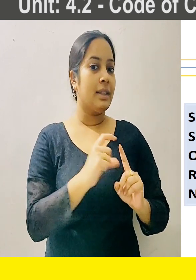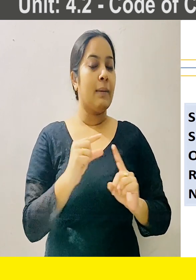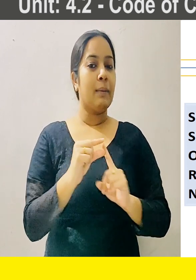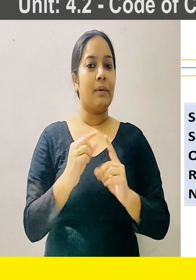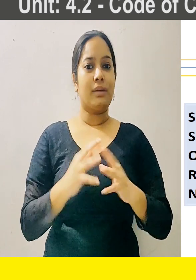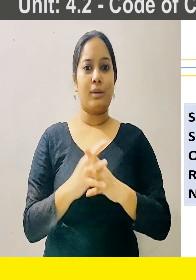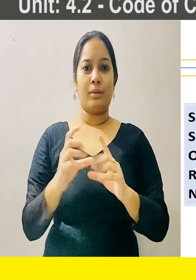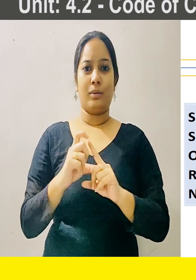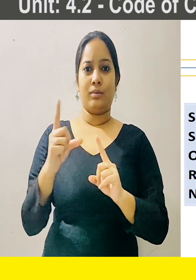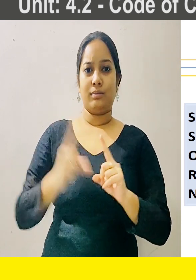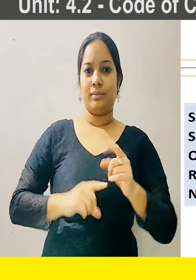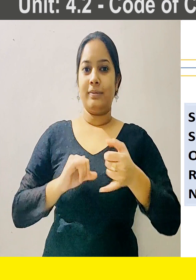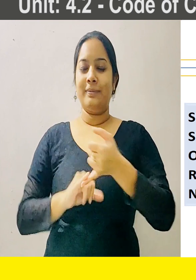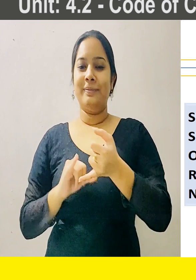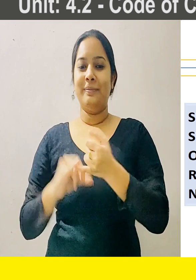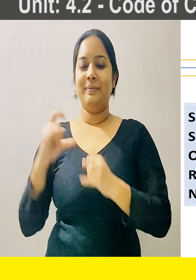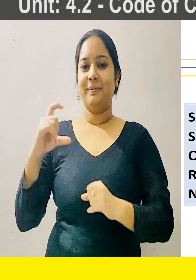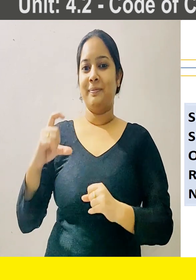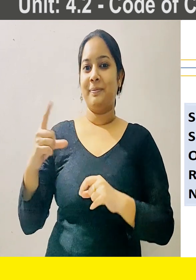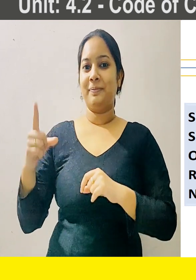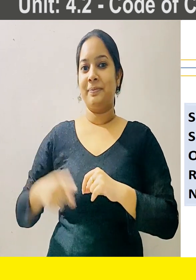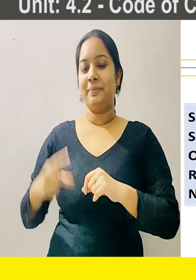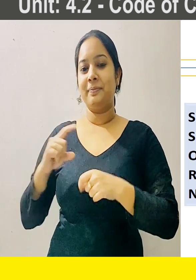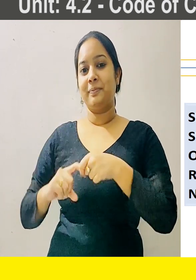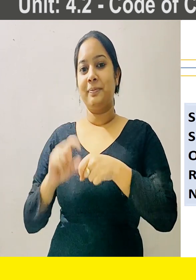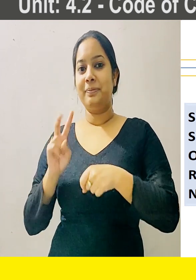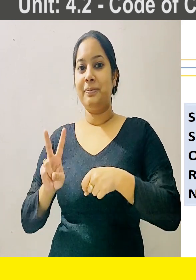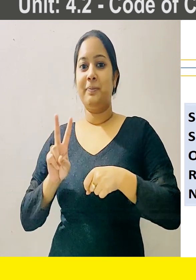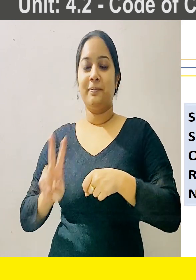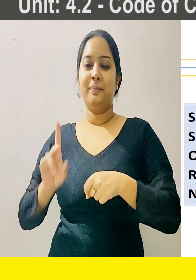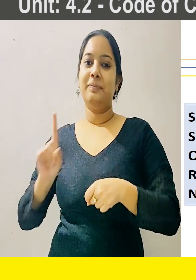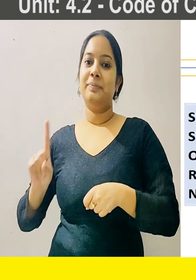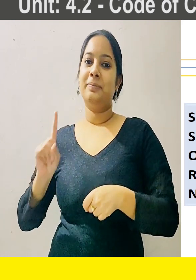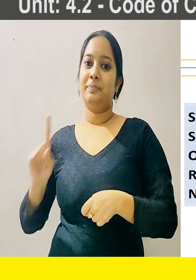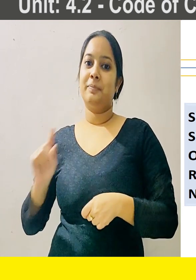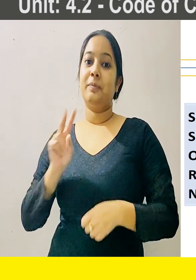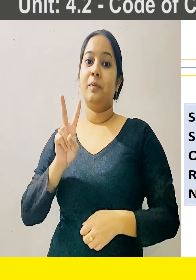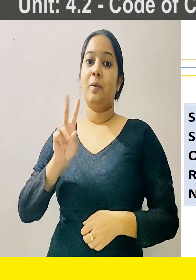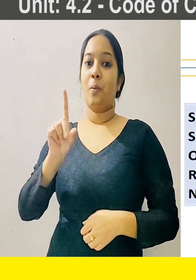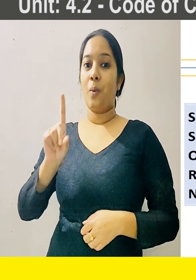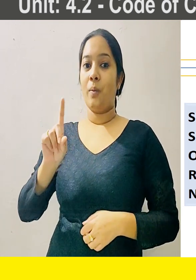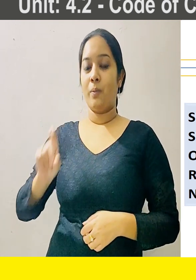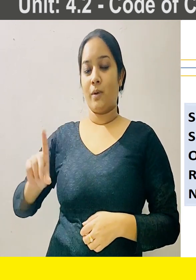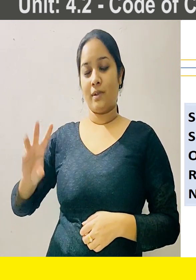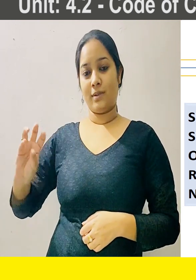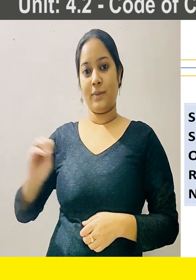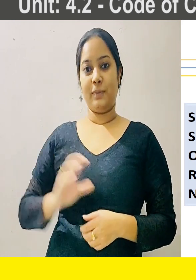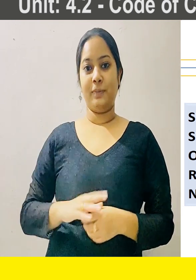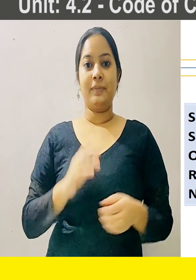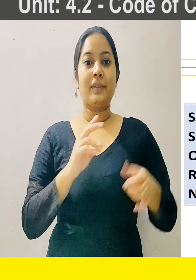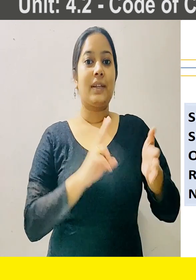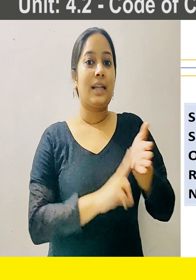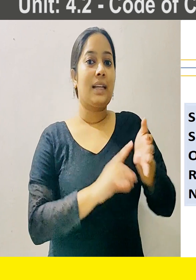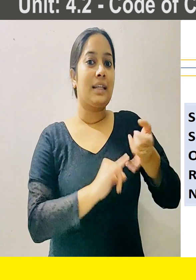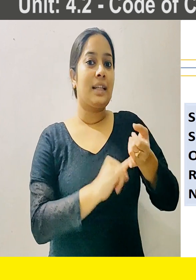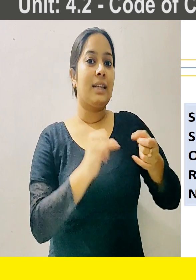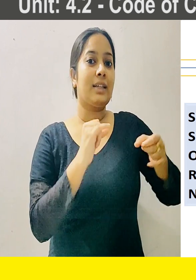Reference ID PWD SSC-Q2221. Version 1.0.